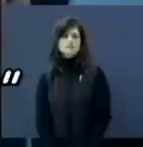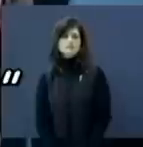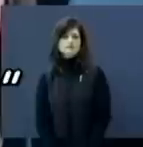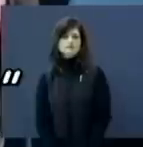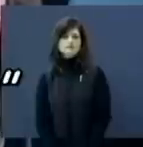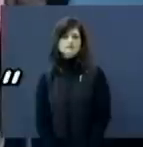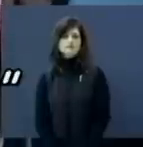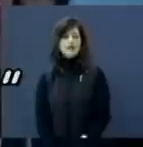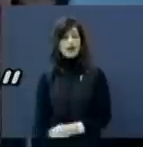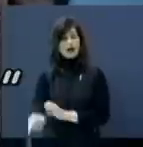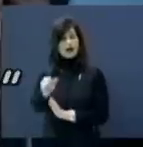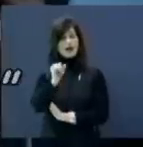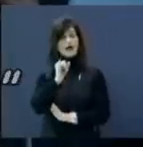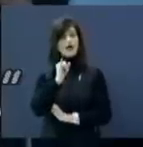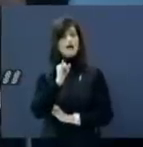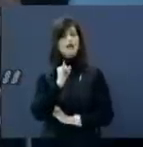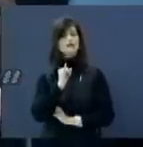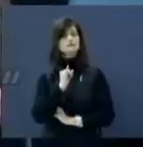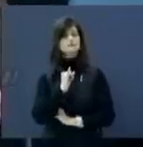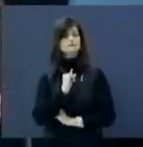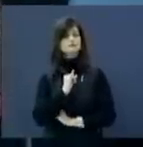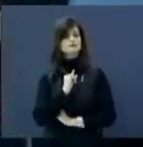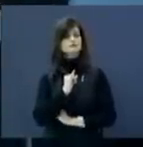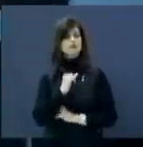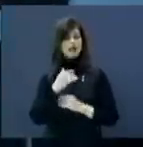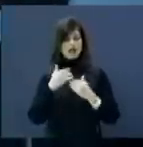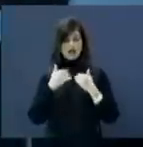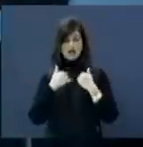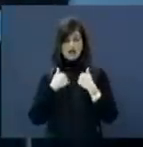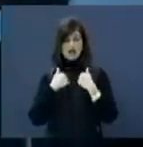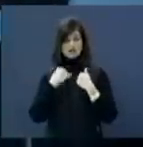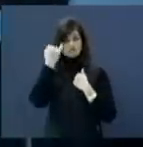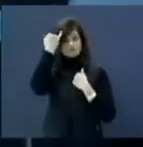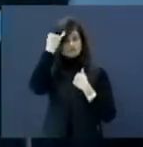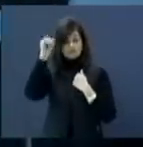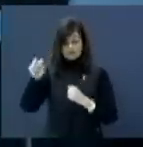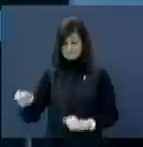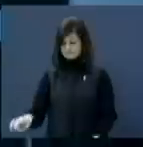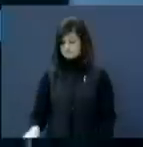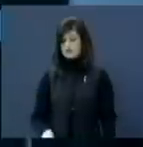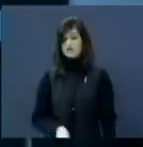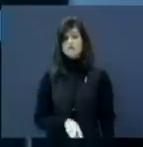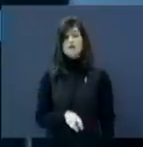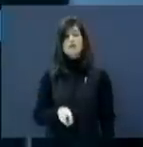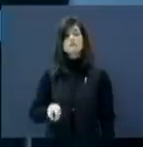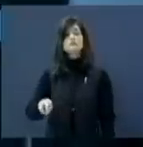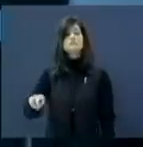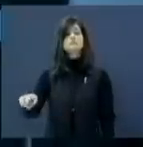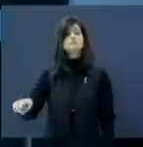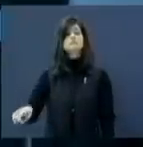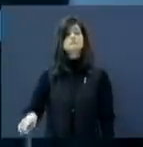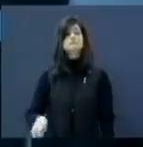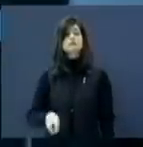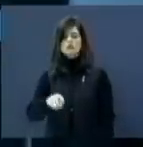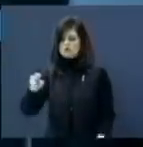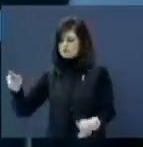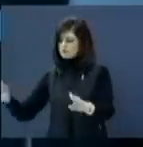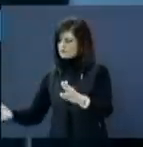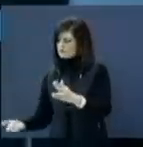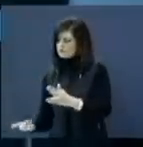I have journeyed through the